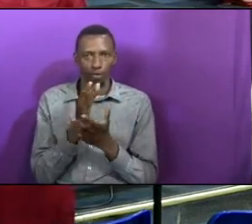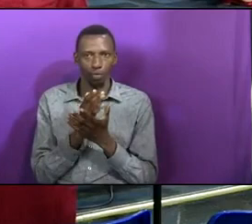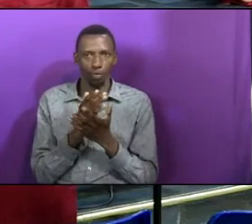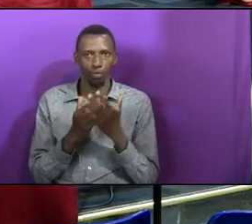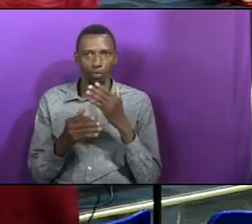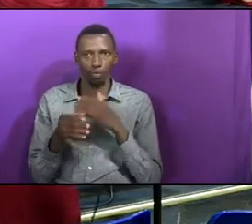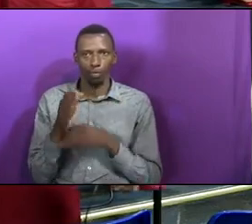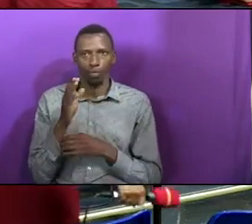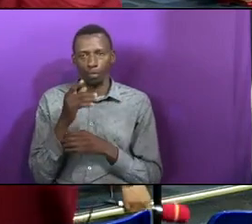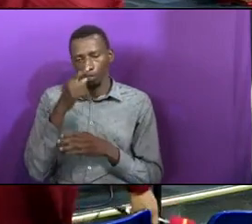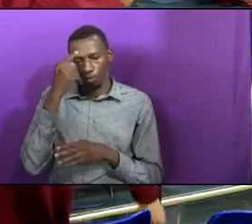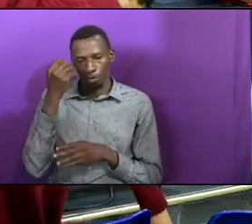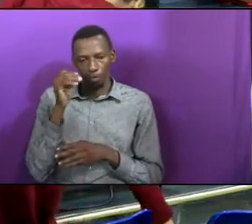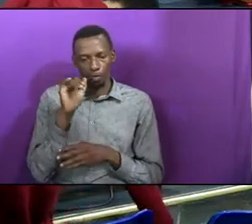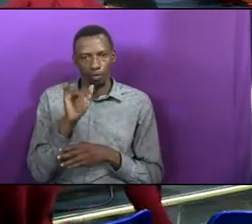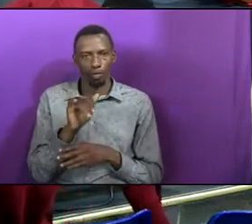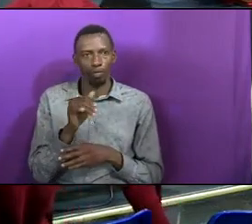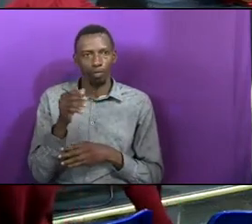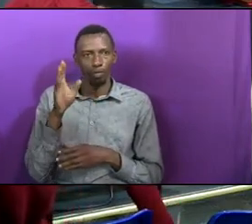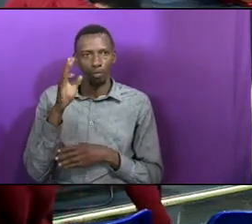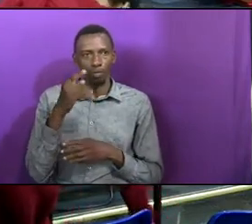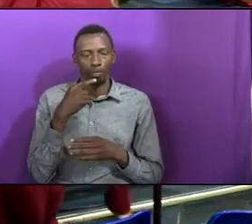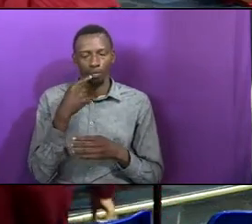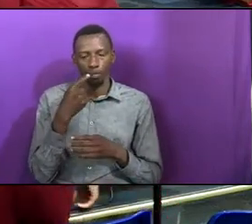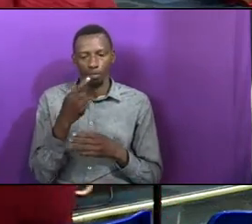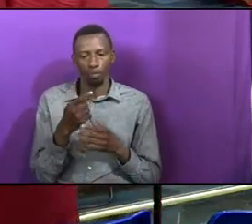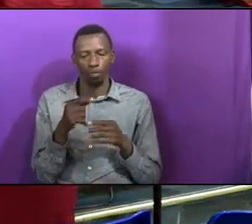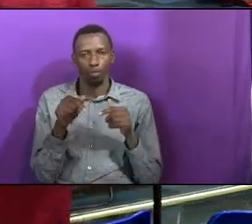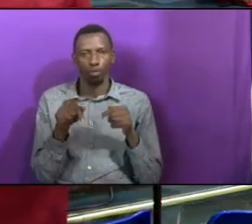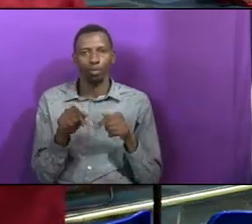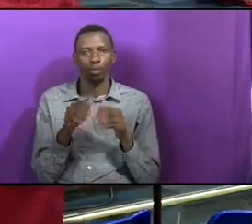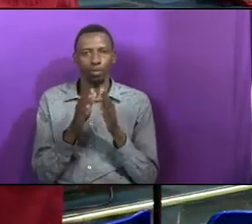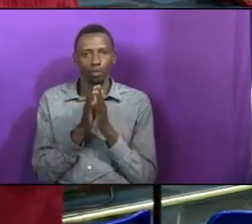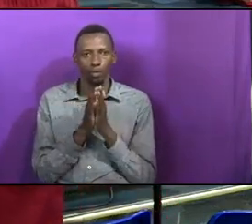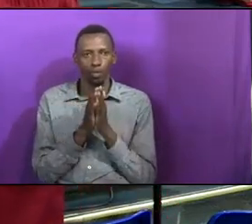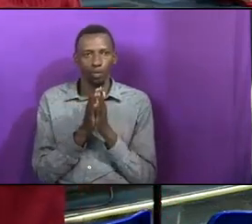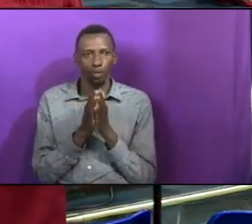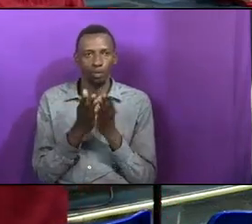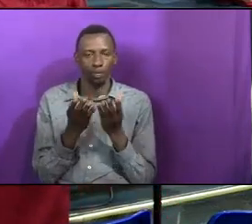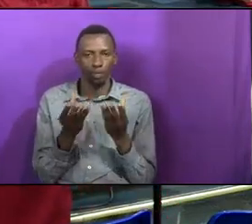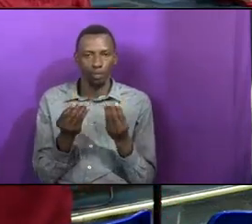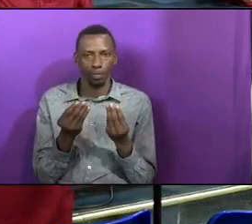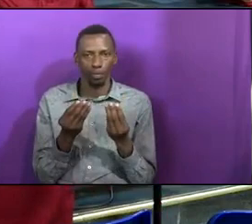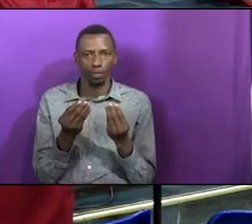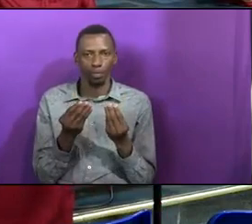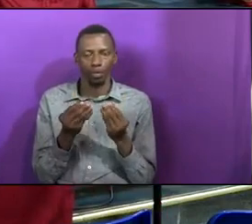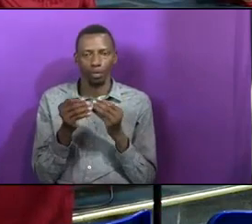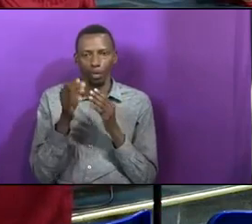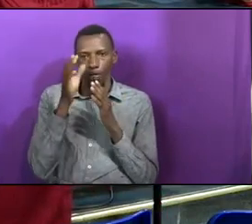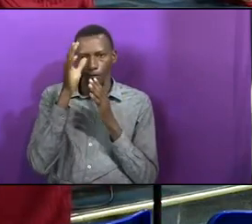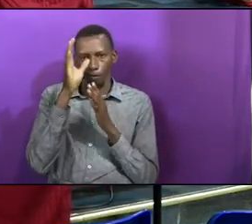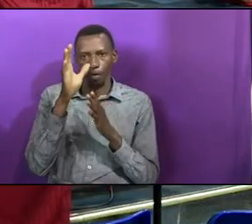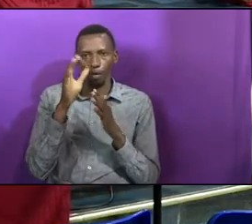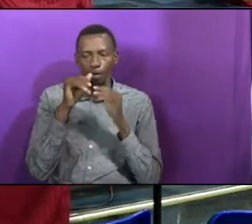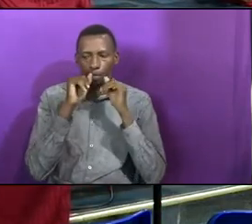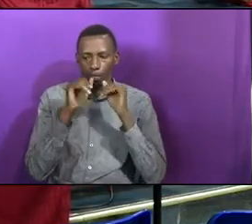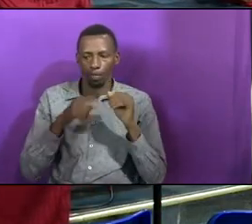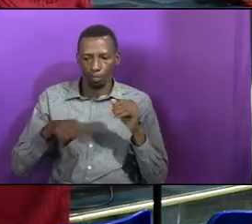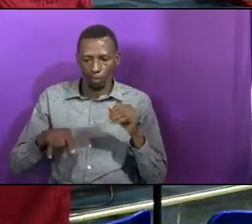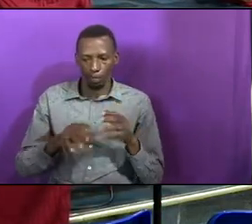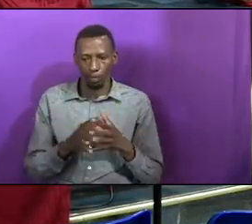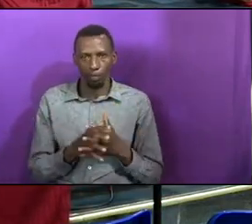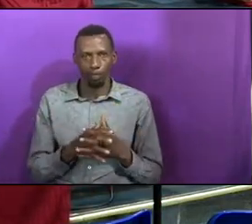And because of that, God spoke. Today we are praying, and our prayer is simple, that Father do what? Bless us.